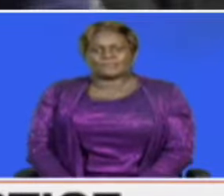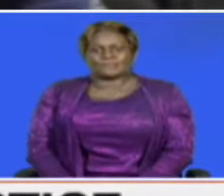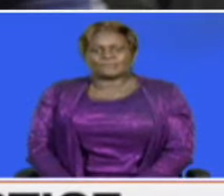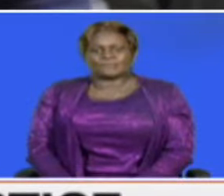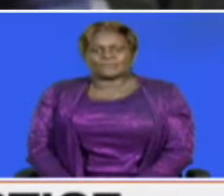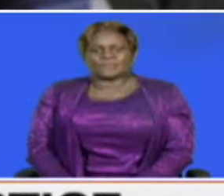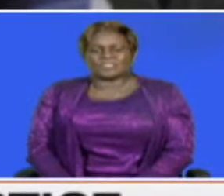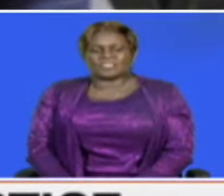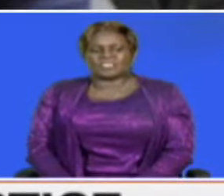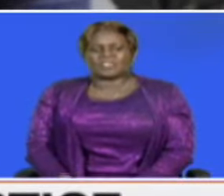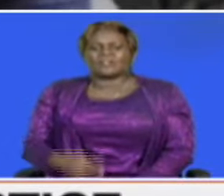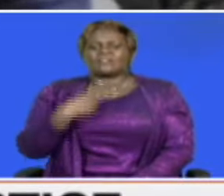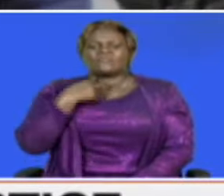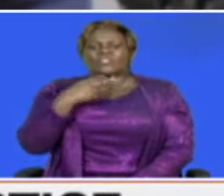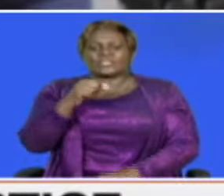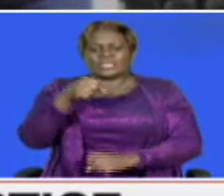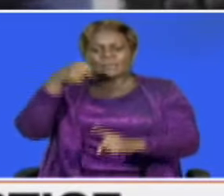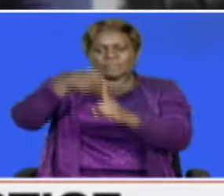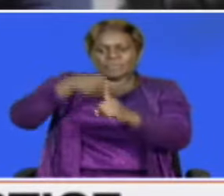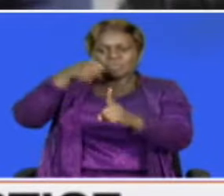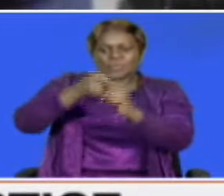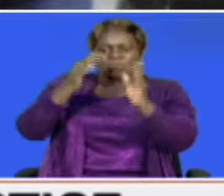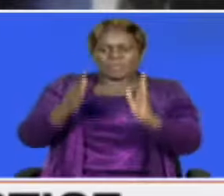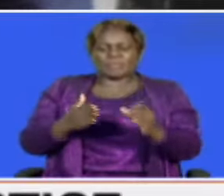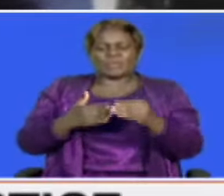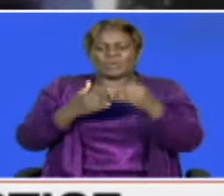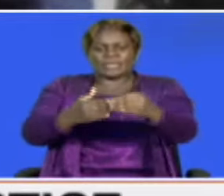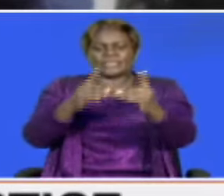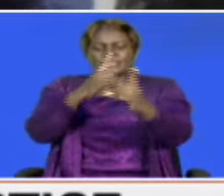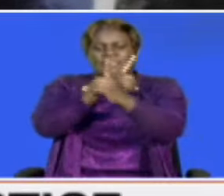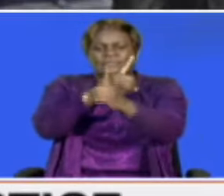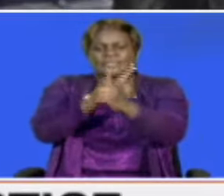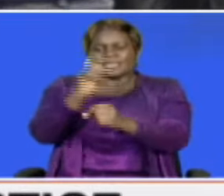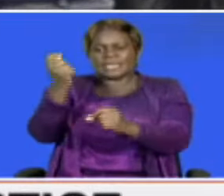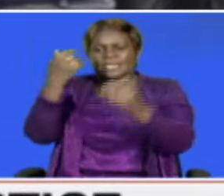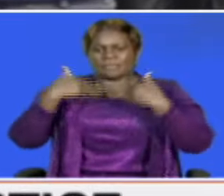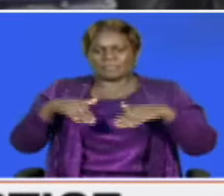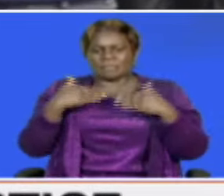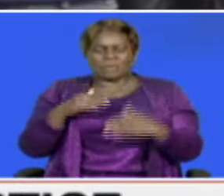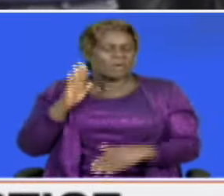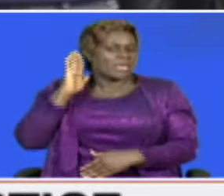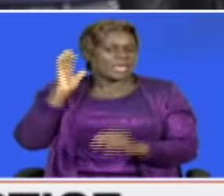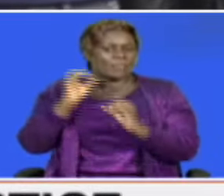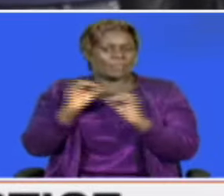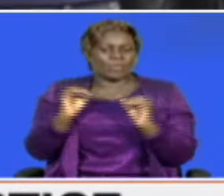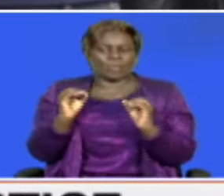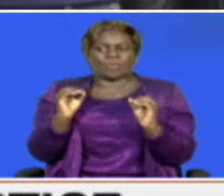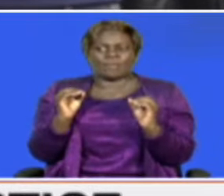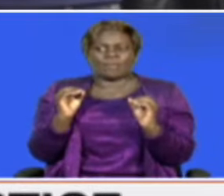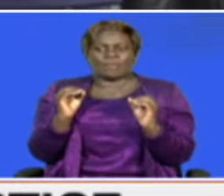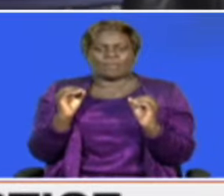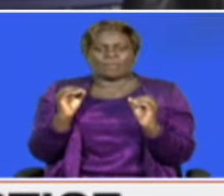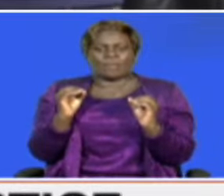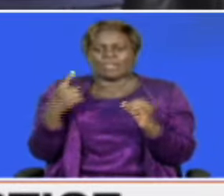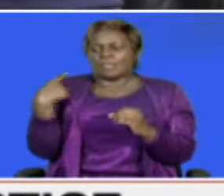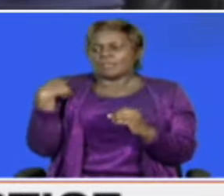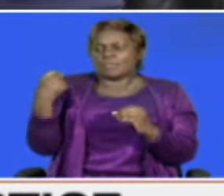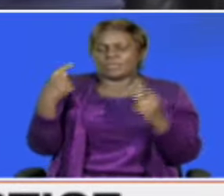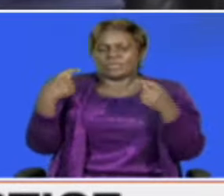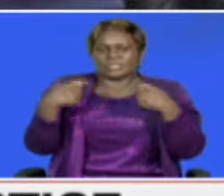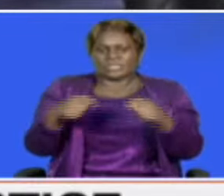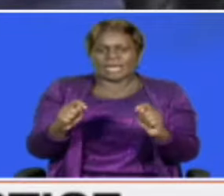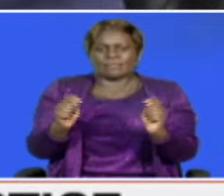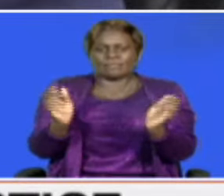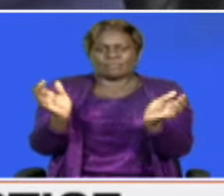The voices of activists who are on the forefront of defending these Kenyans may not be heard as they should be, after a recent attempt